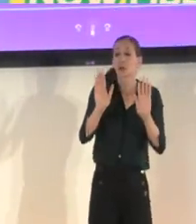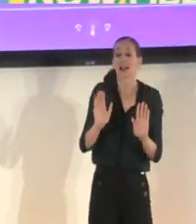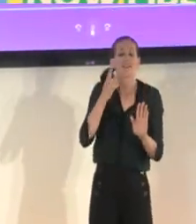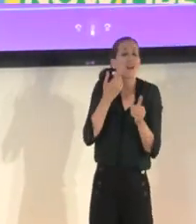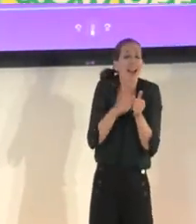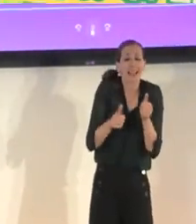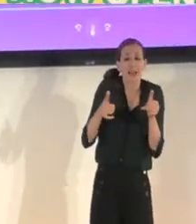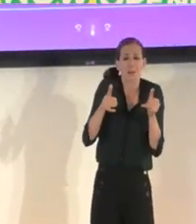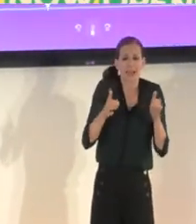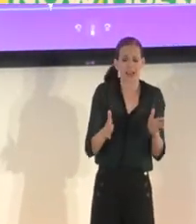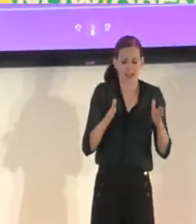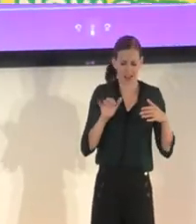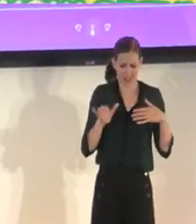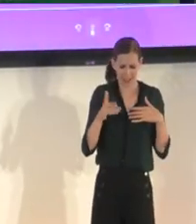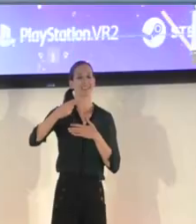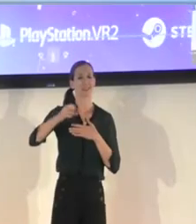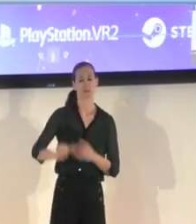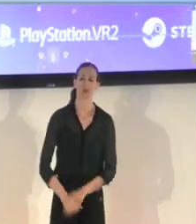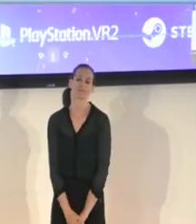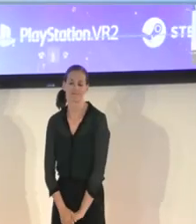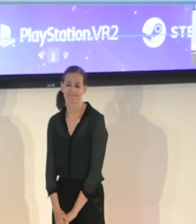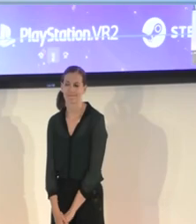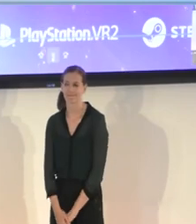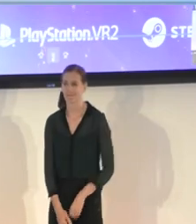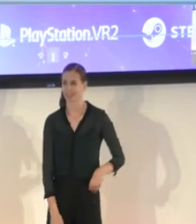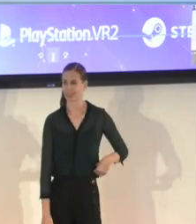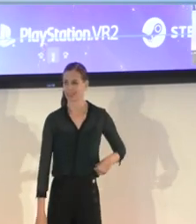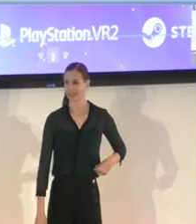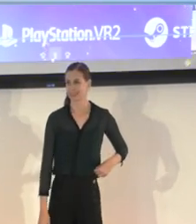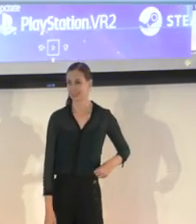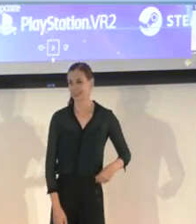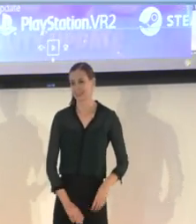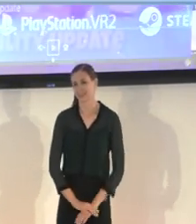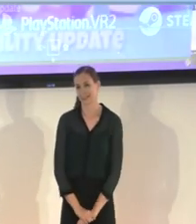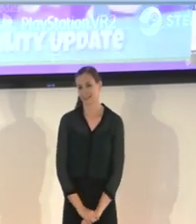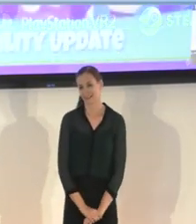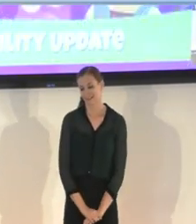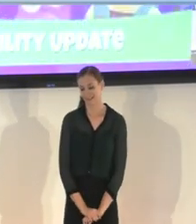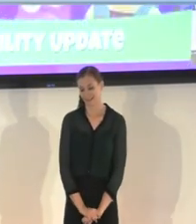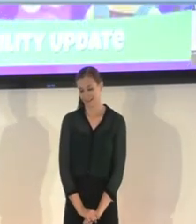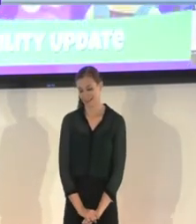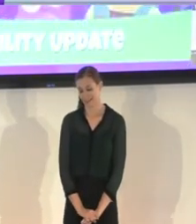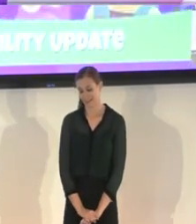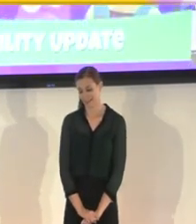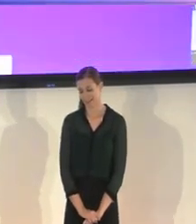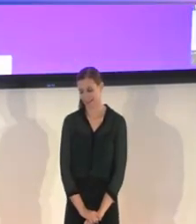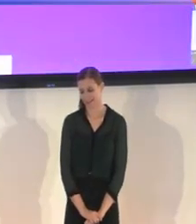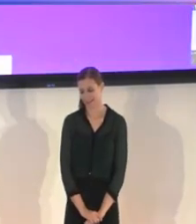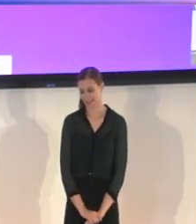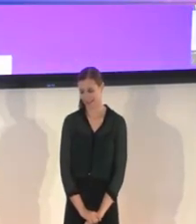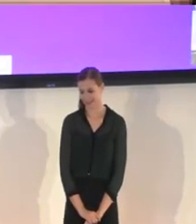accessibility features coming to the game. We hope you'll find them useful in your journey to save Cosmonious High.